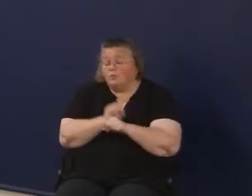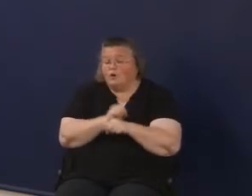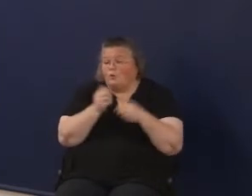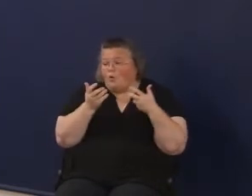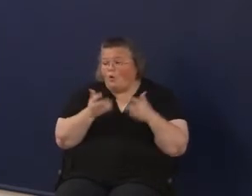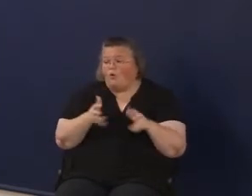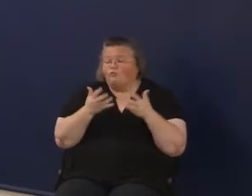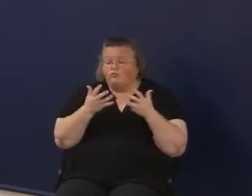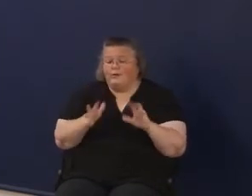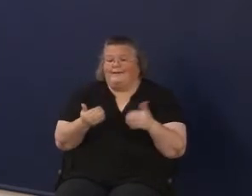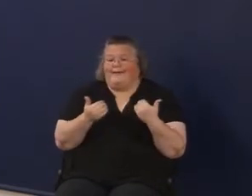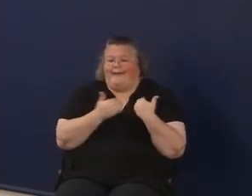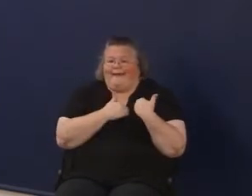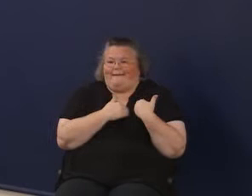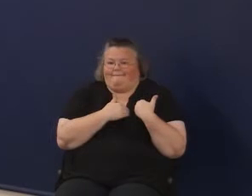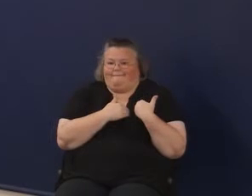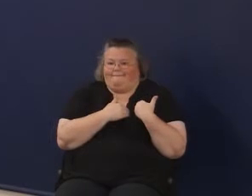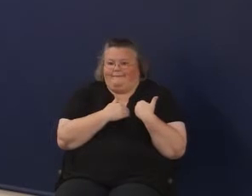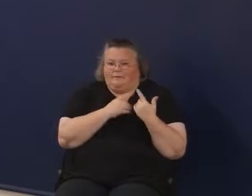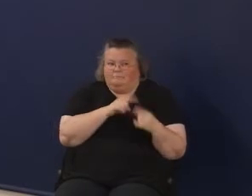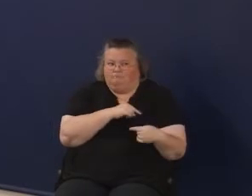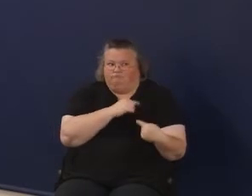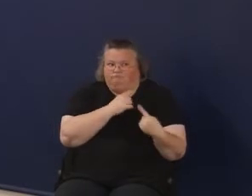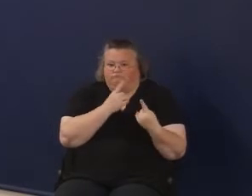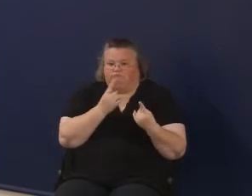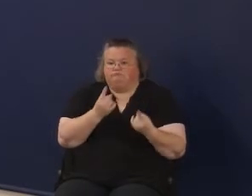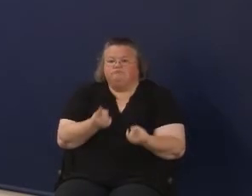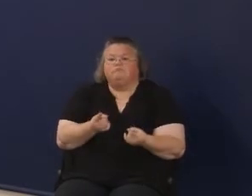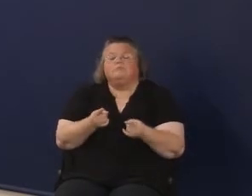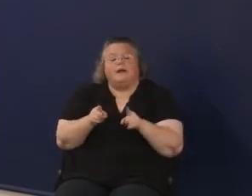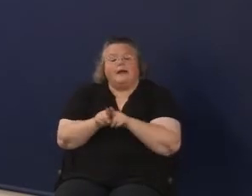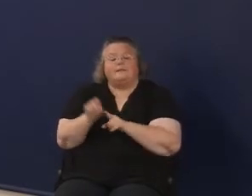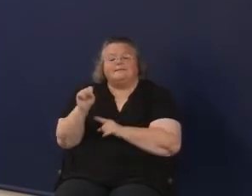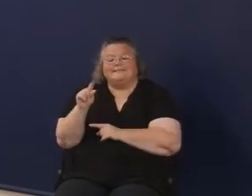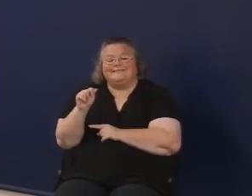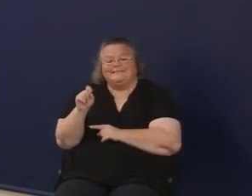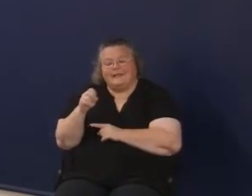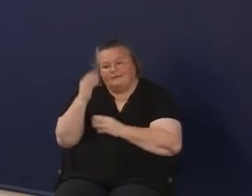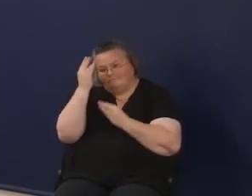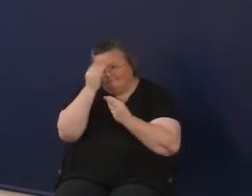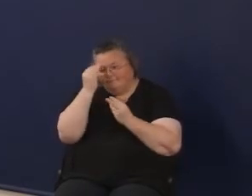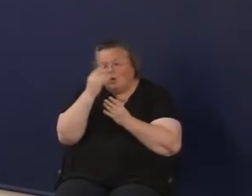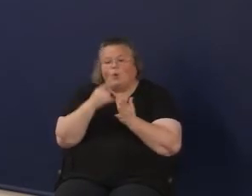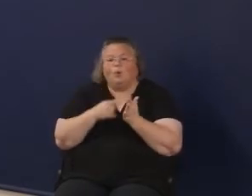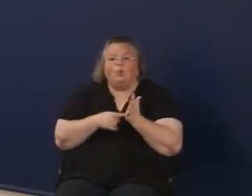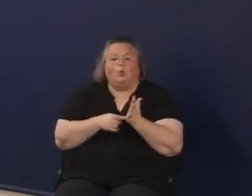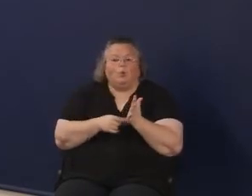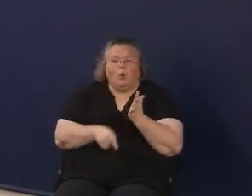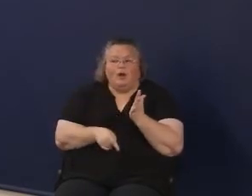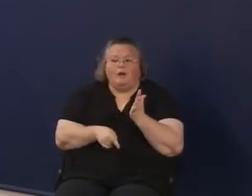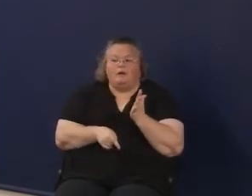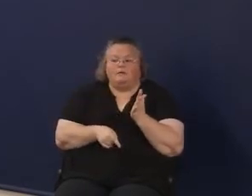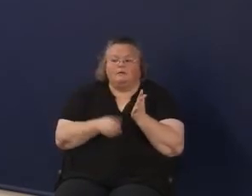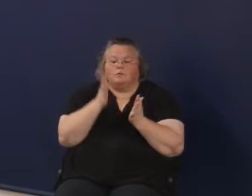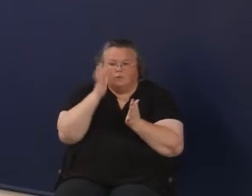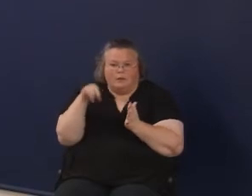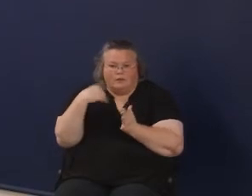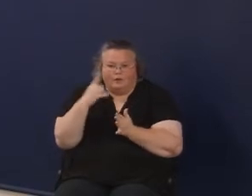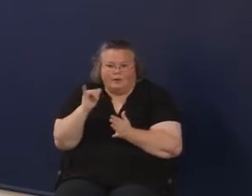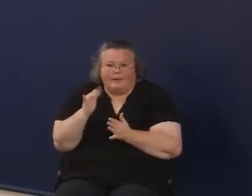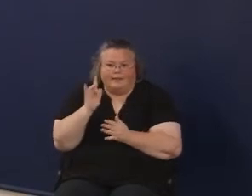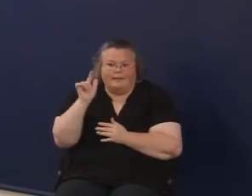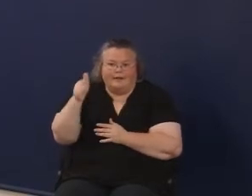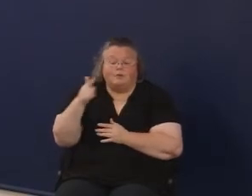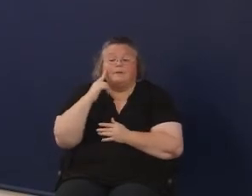to go on as we as a state begin to think about what would it potentially look like.